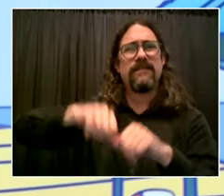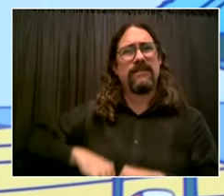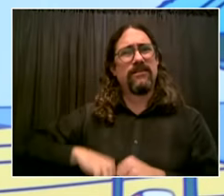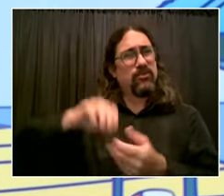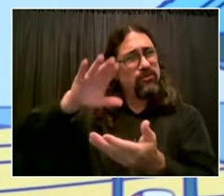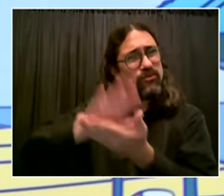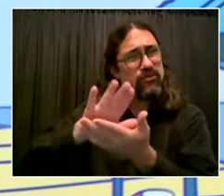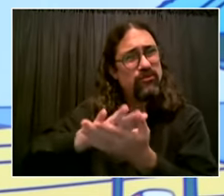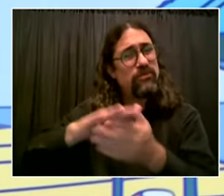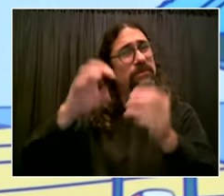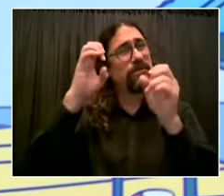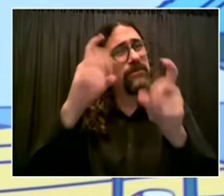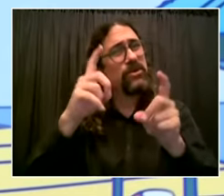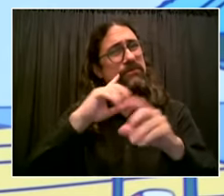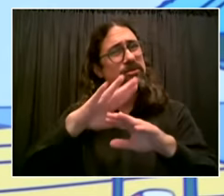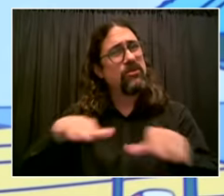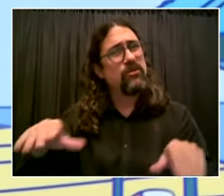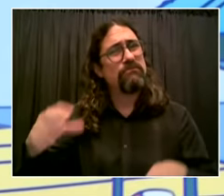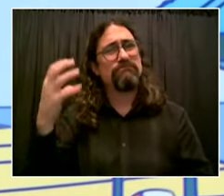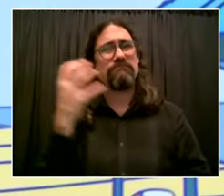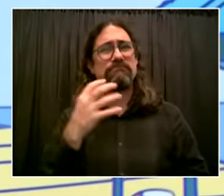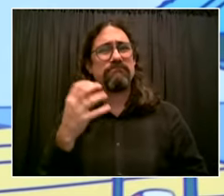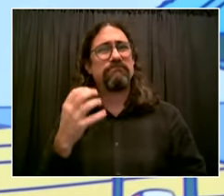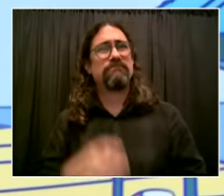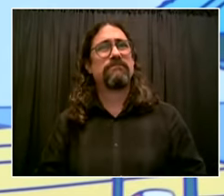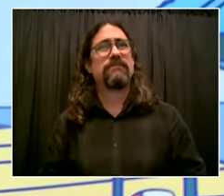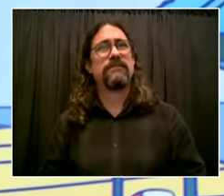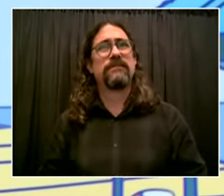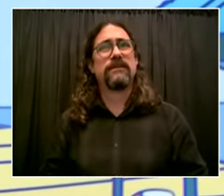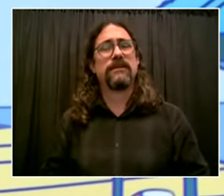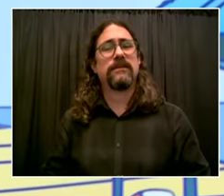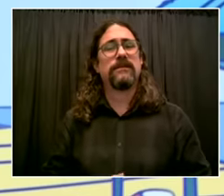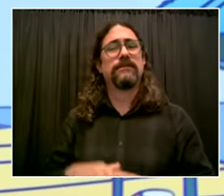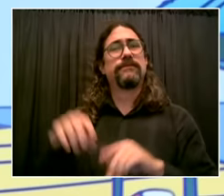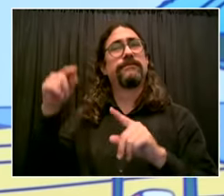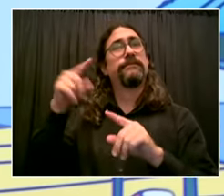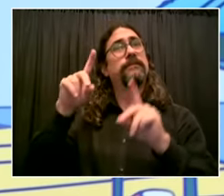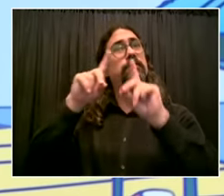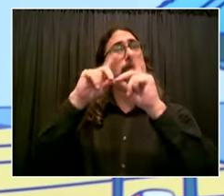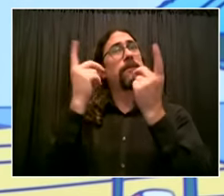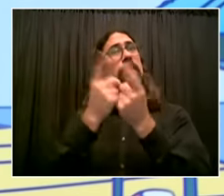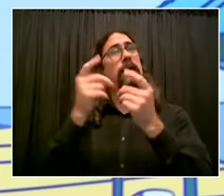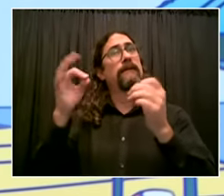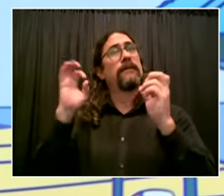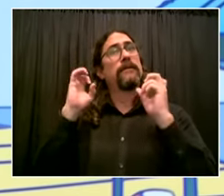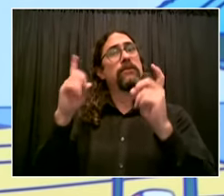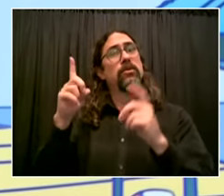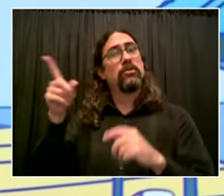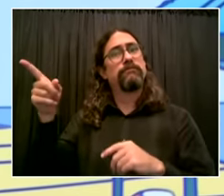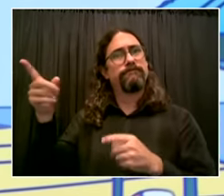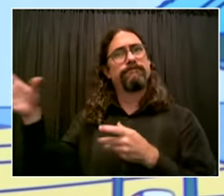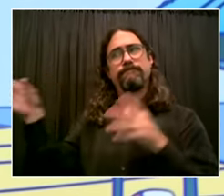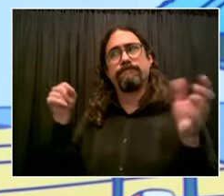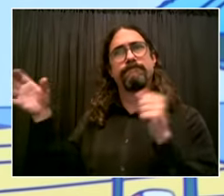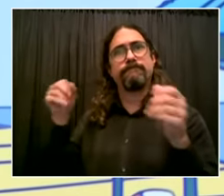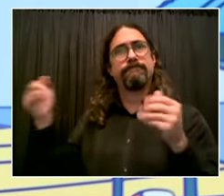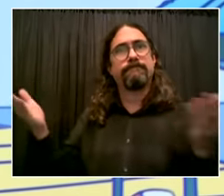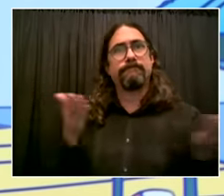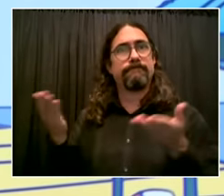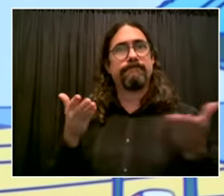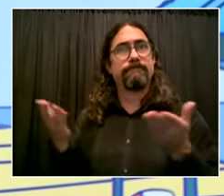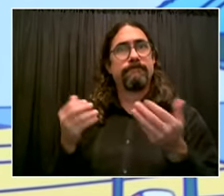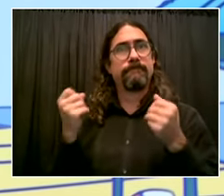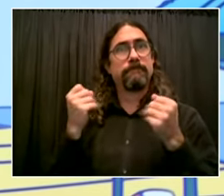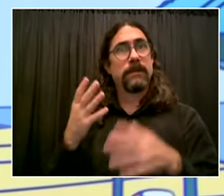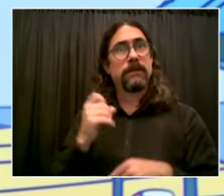within his rights as the person whose job is to protect the health of all new yorkers and we said from moment one literally in private